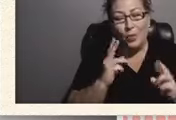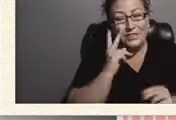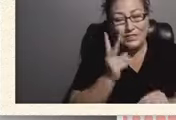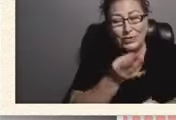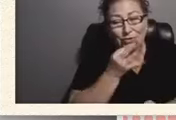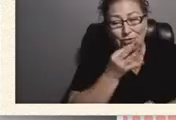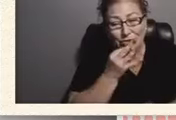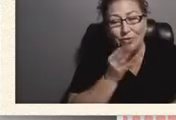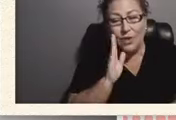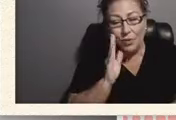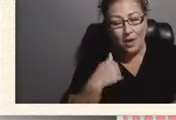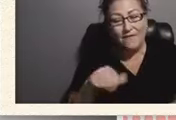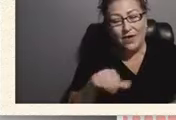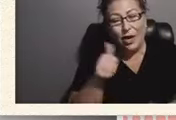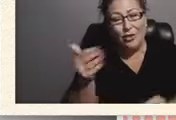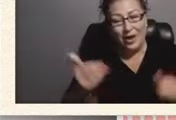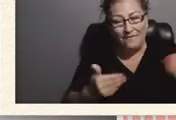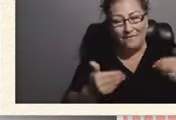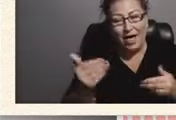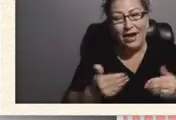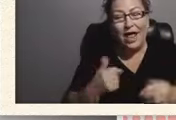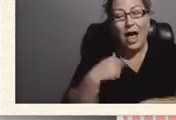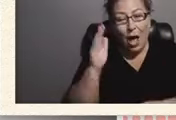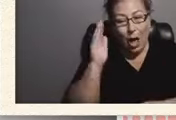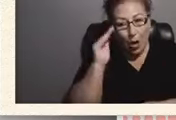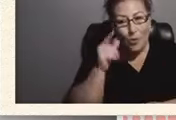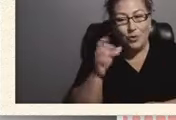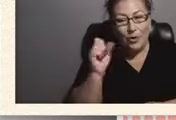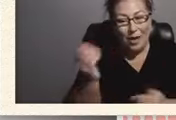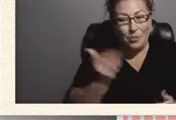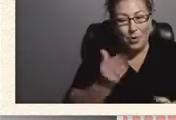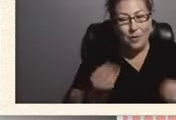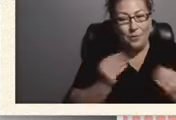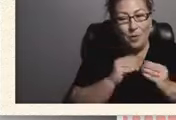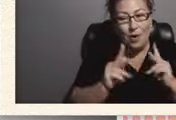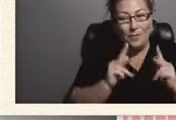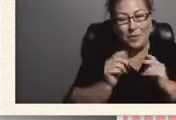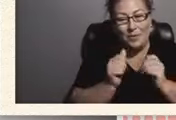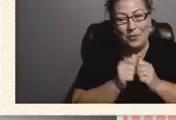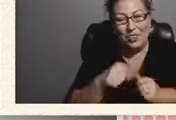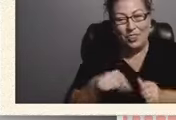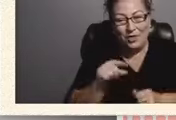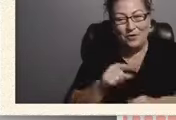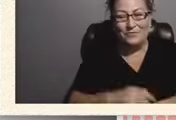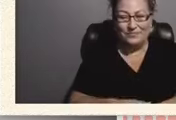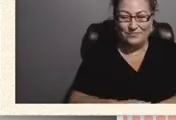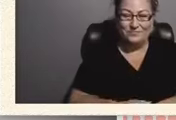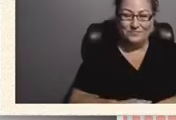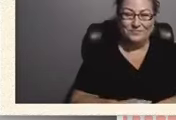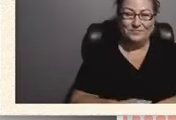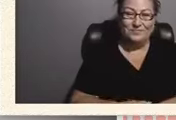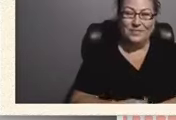invite and i hope that you can bring more people along okay